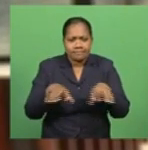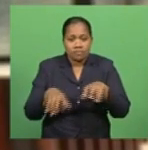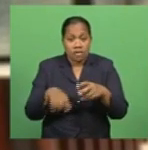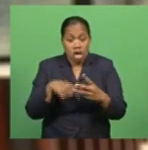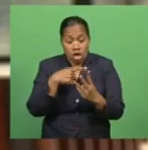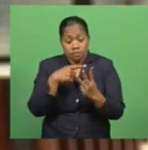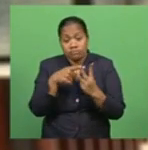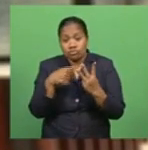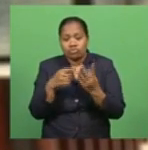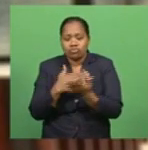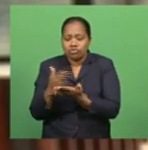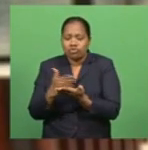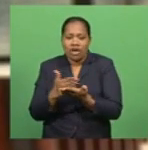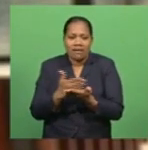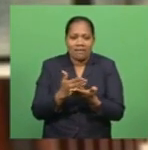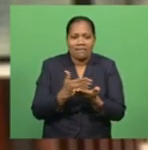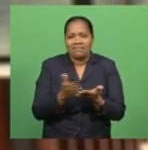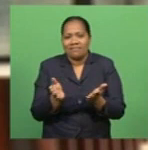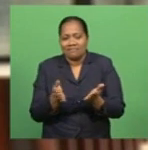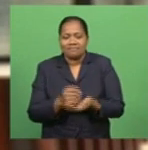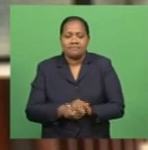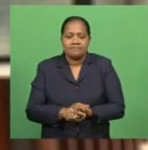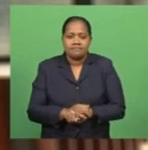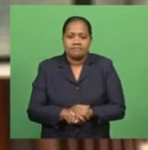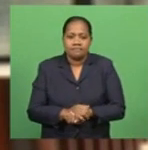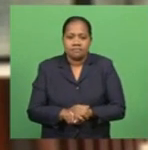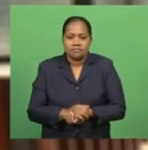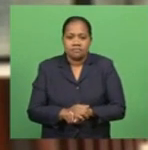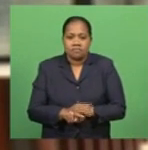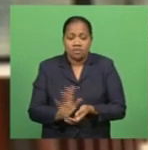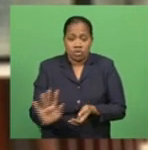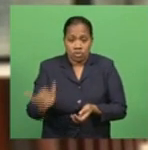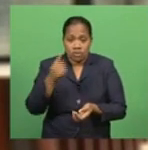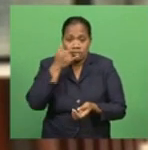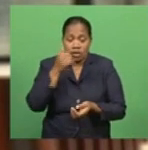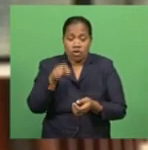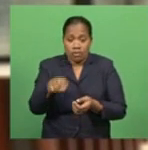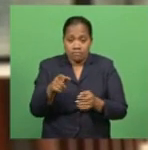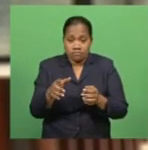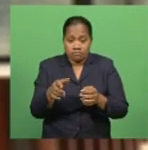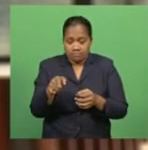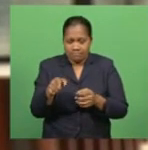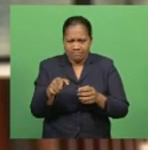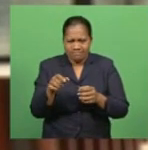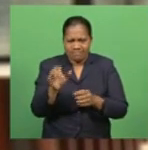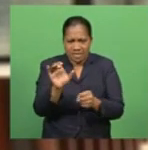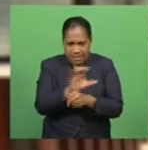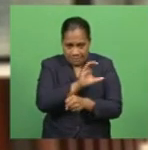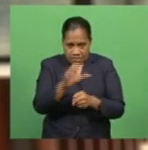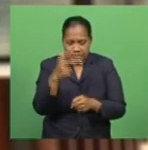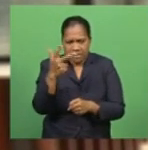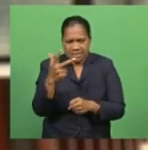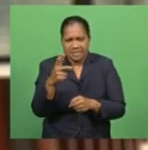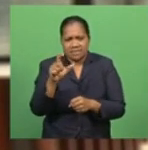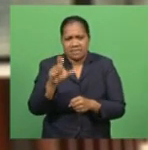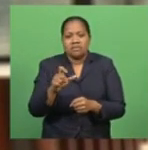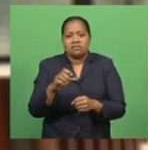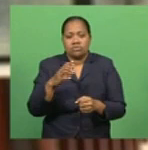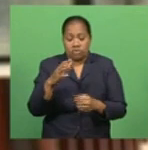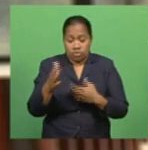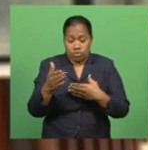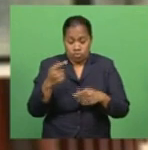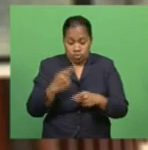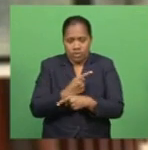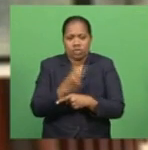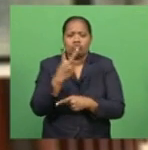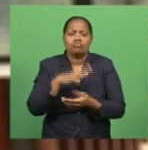share price movements. Amalgamated telecom holding shares fell by 18 cents and closed the week at $2.40, while